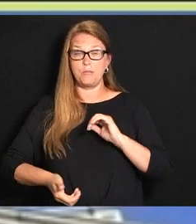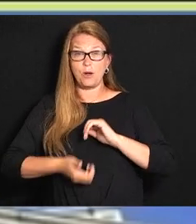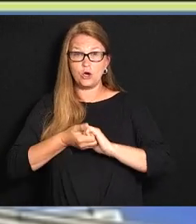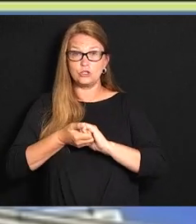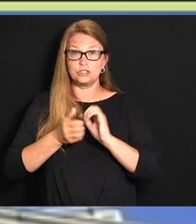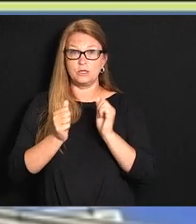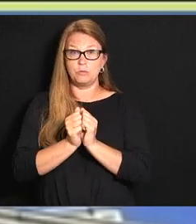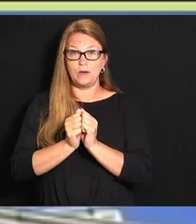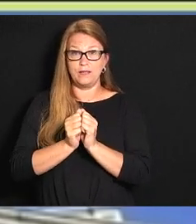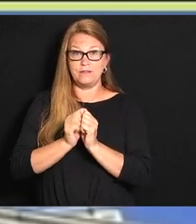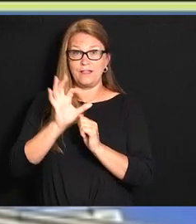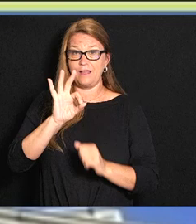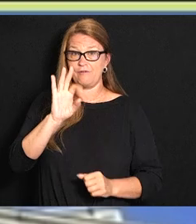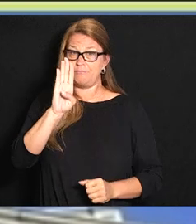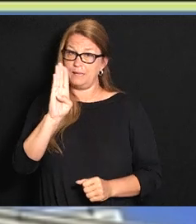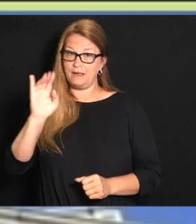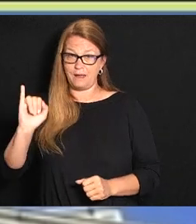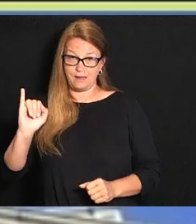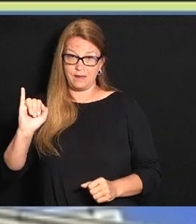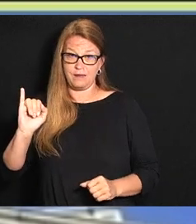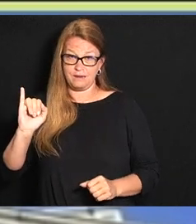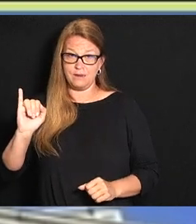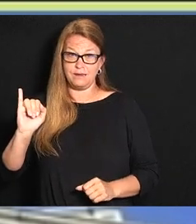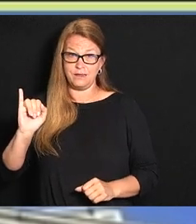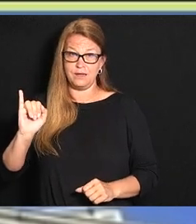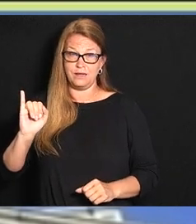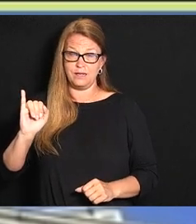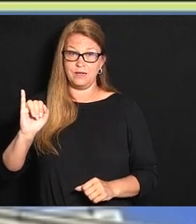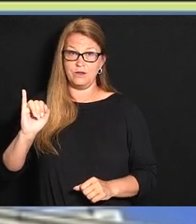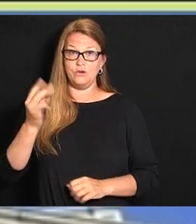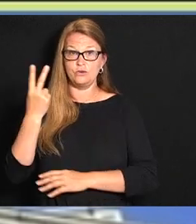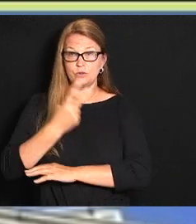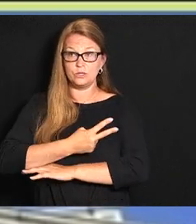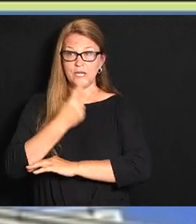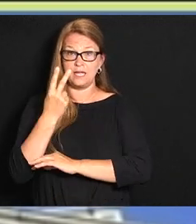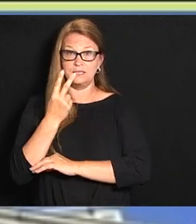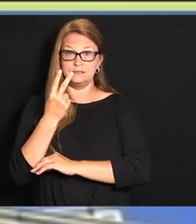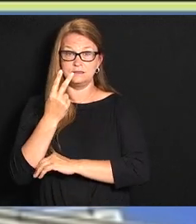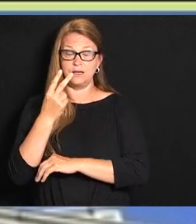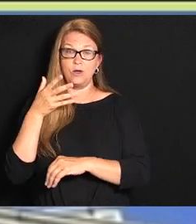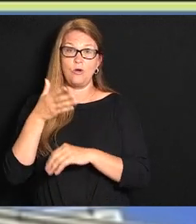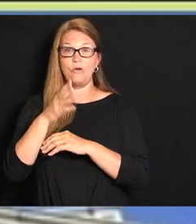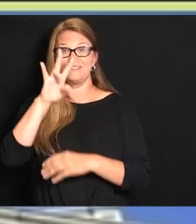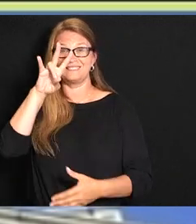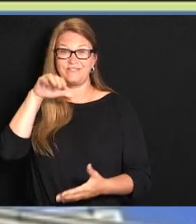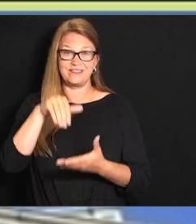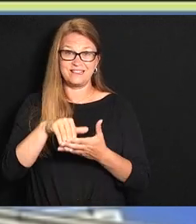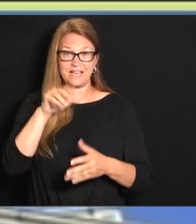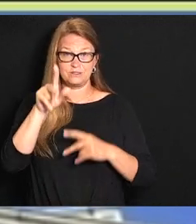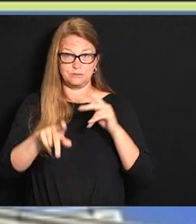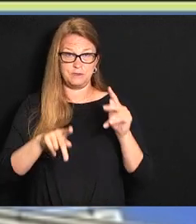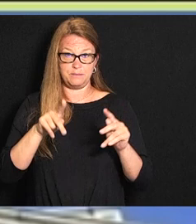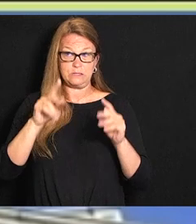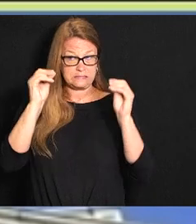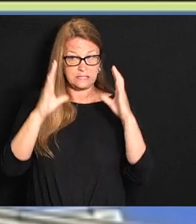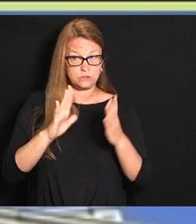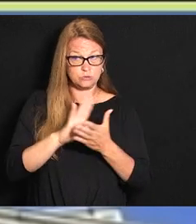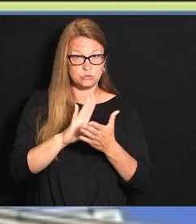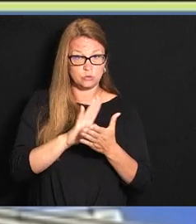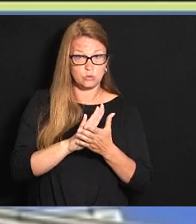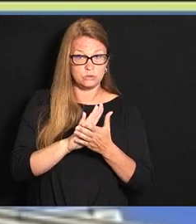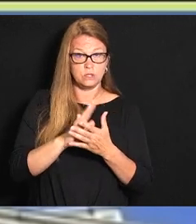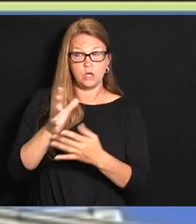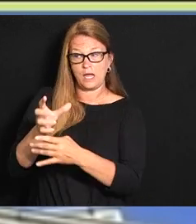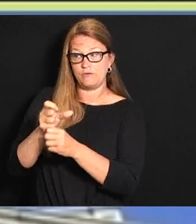Investigation. to date over 7,000 individuals primarily school teachers have